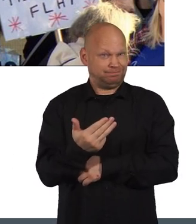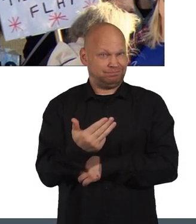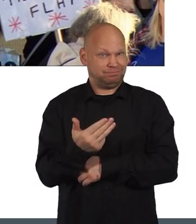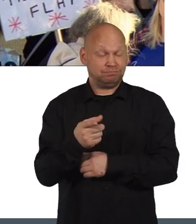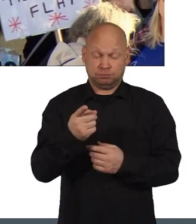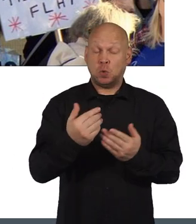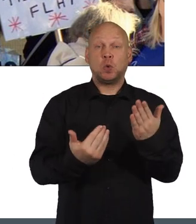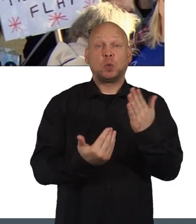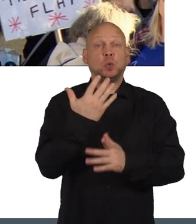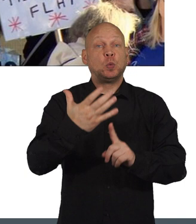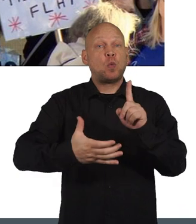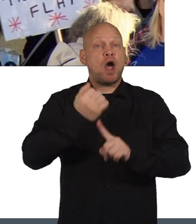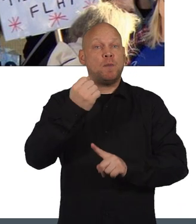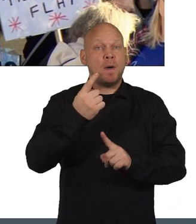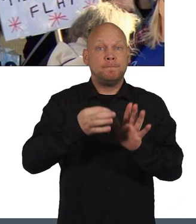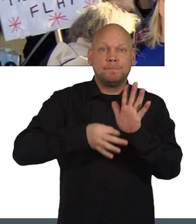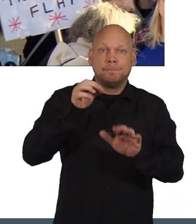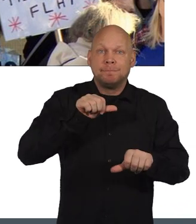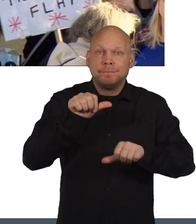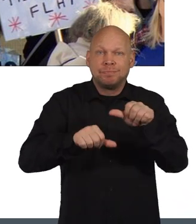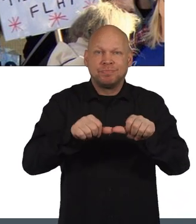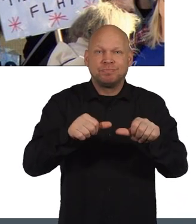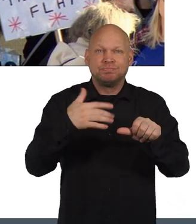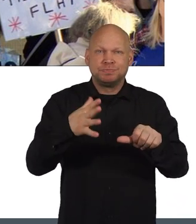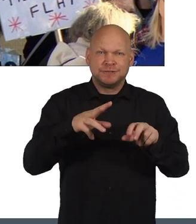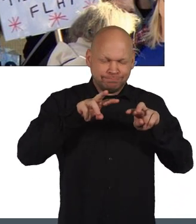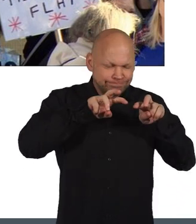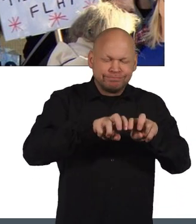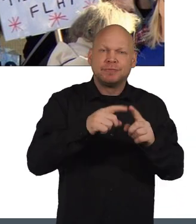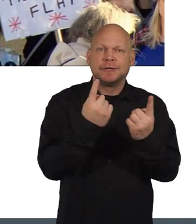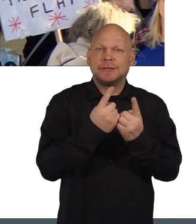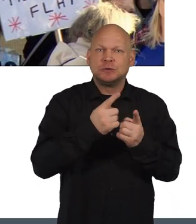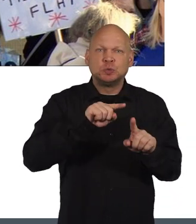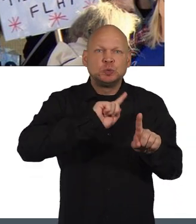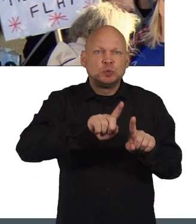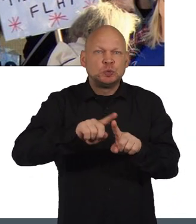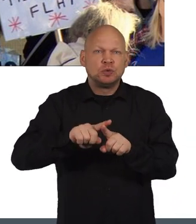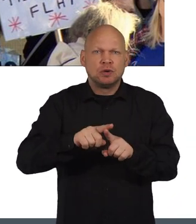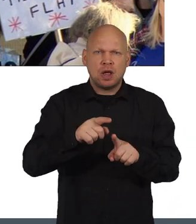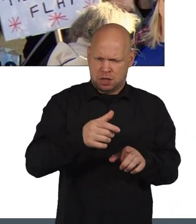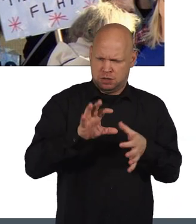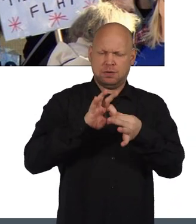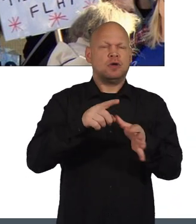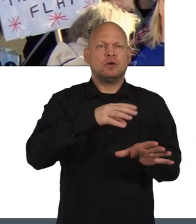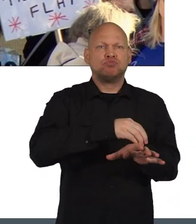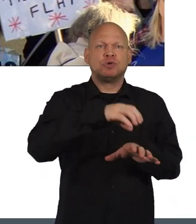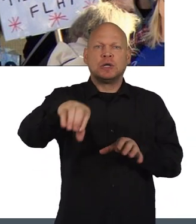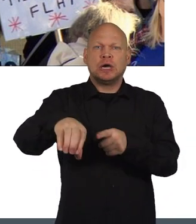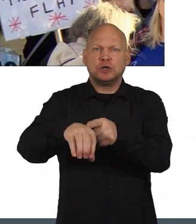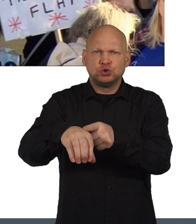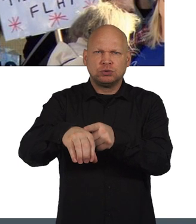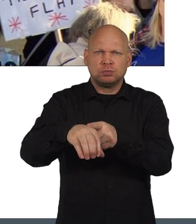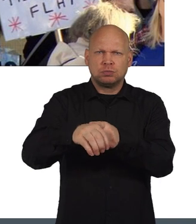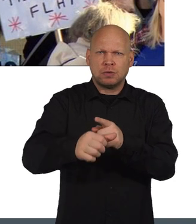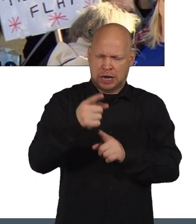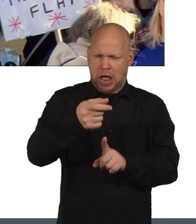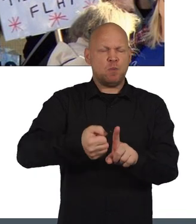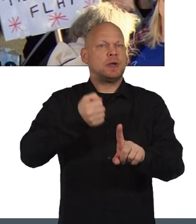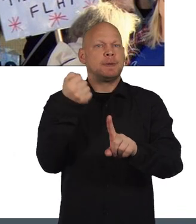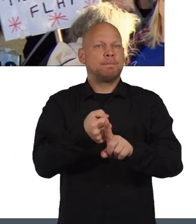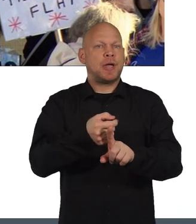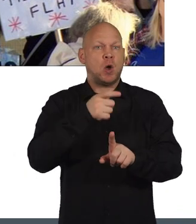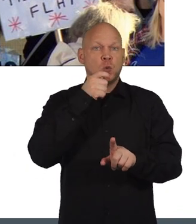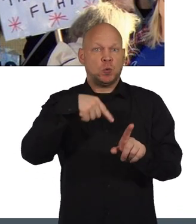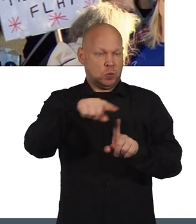A new outcome improvement process was set up to explore issues around relocating, and how these would impact on future